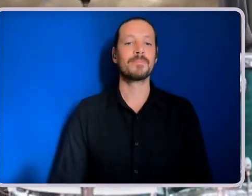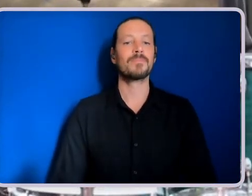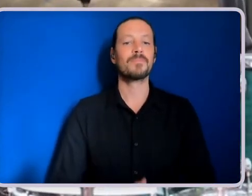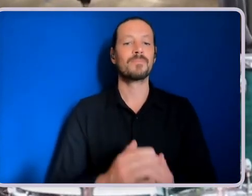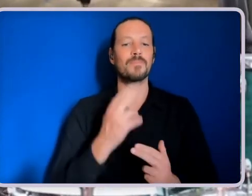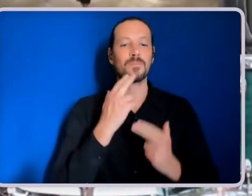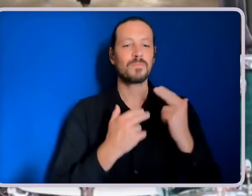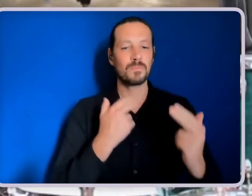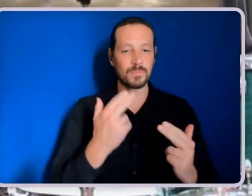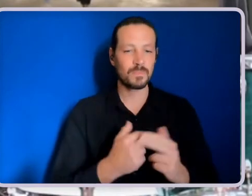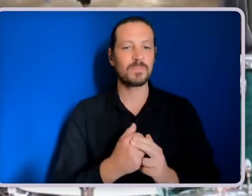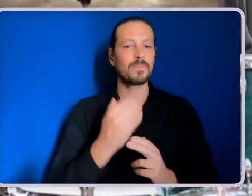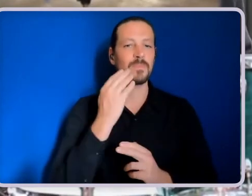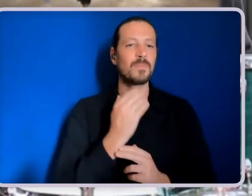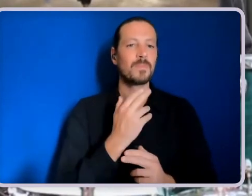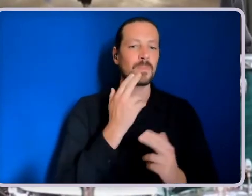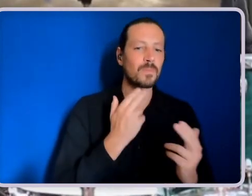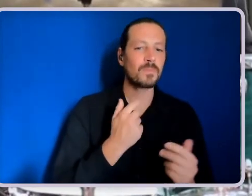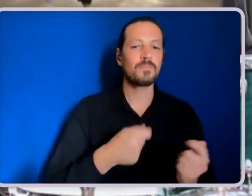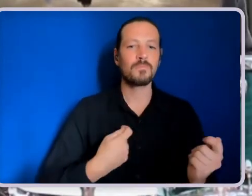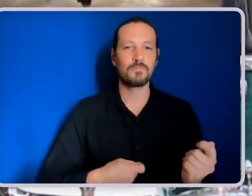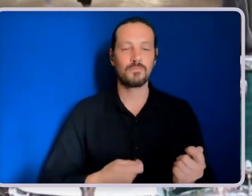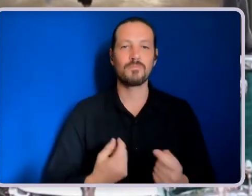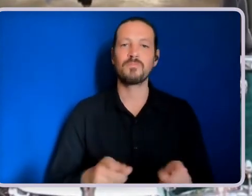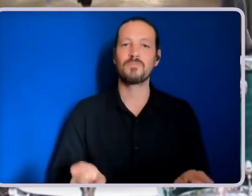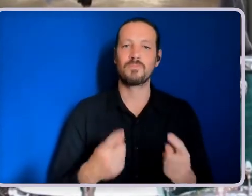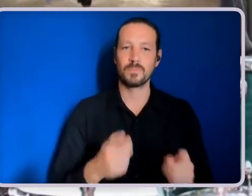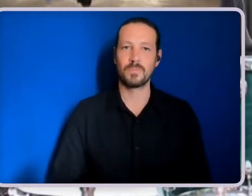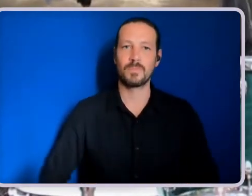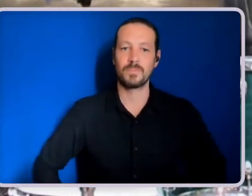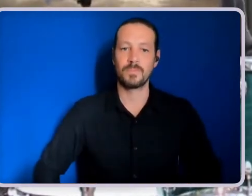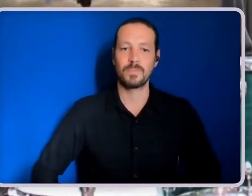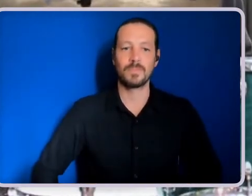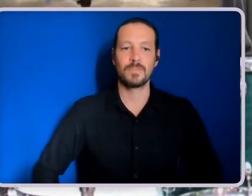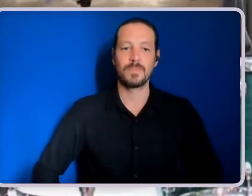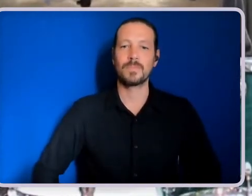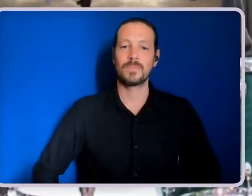fire isn't it good, norwegian wool. So